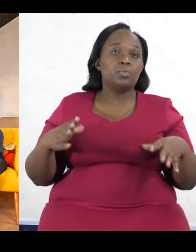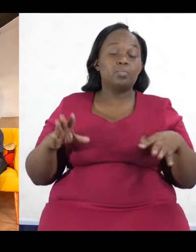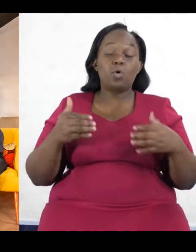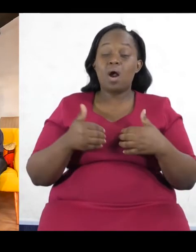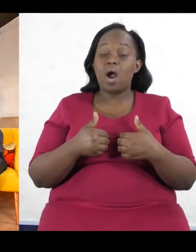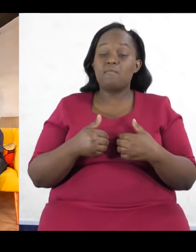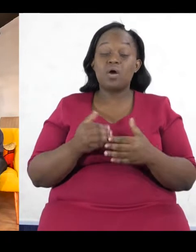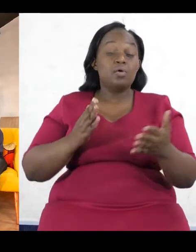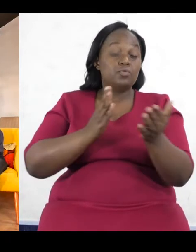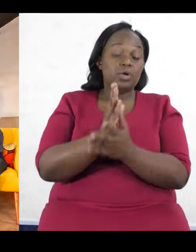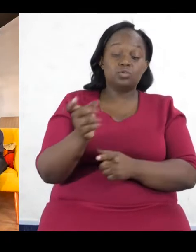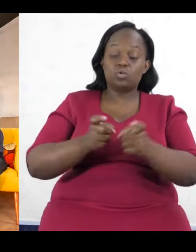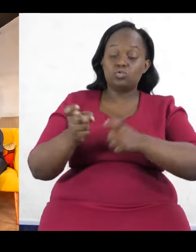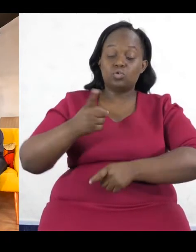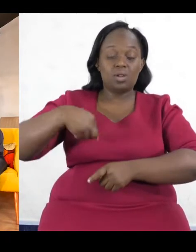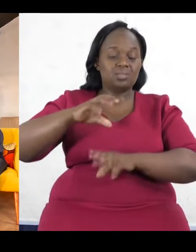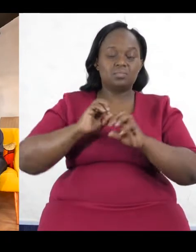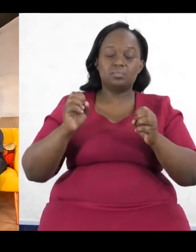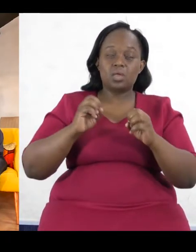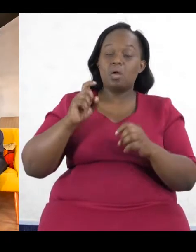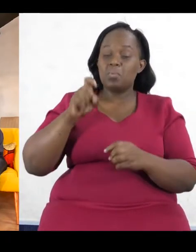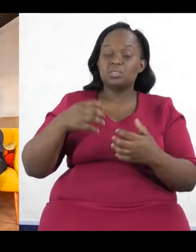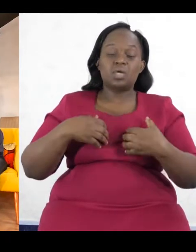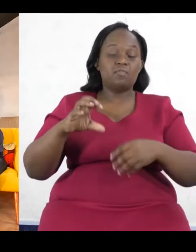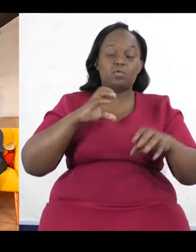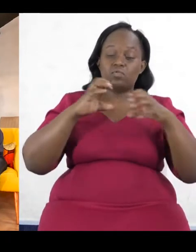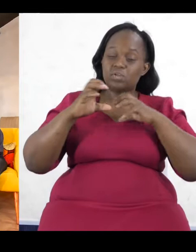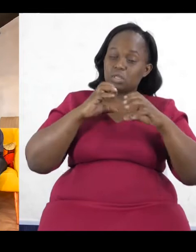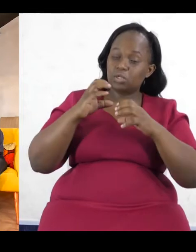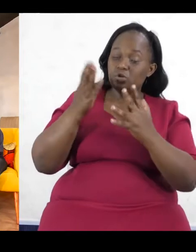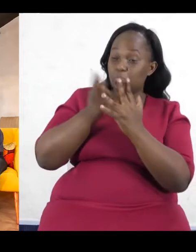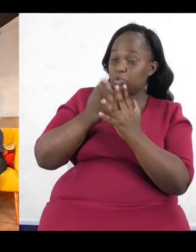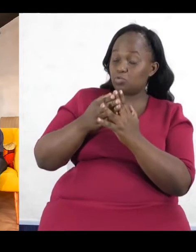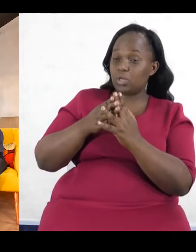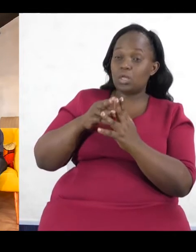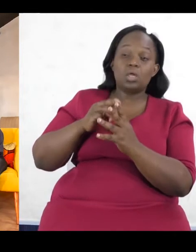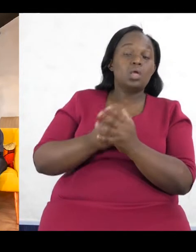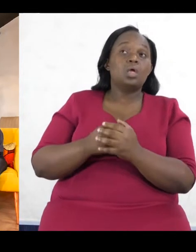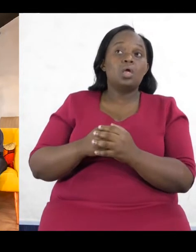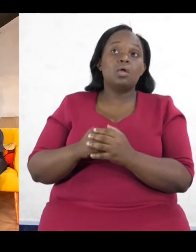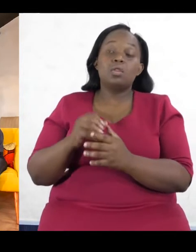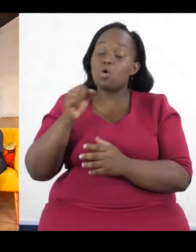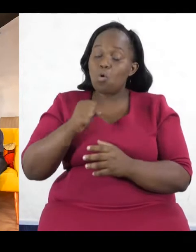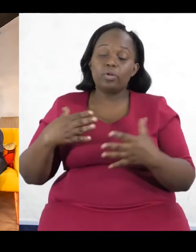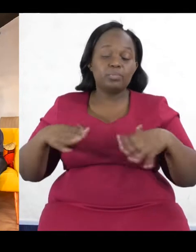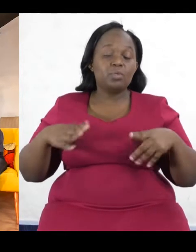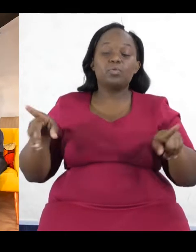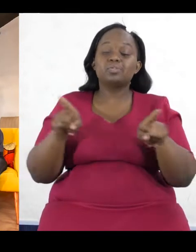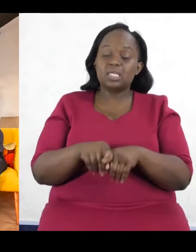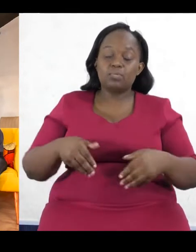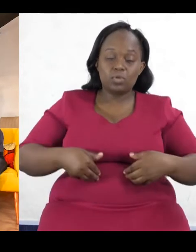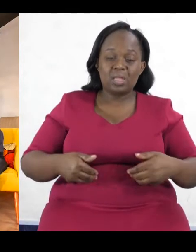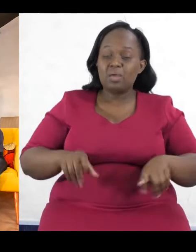hard in both directions. But I feel like for young people, have constantly been barriers to not just their participation in